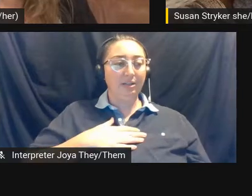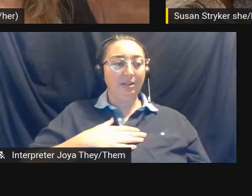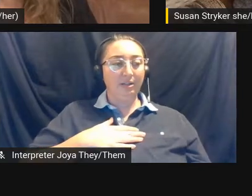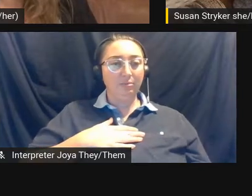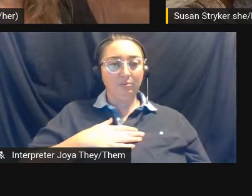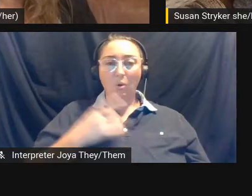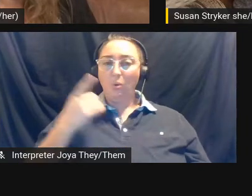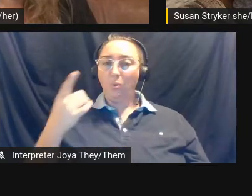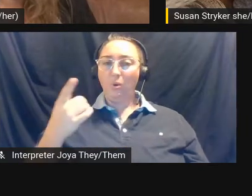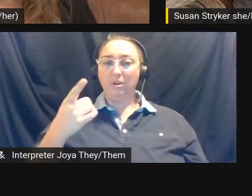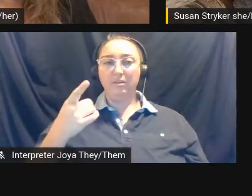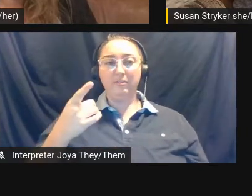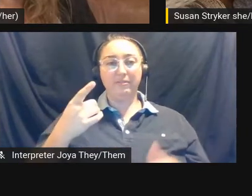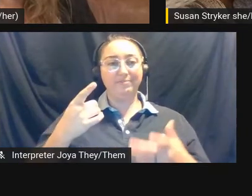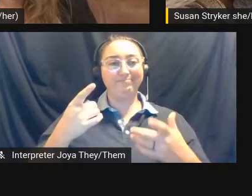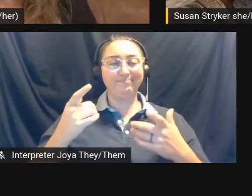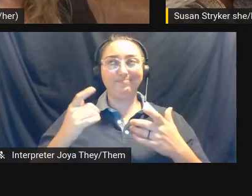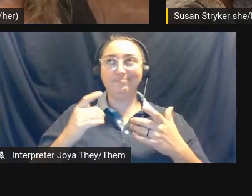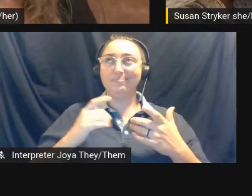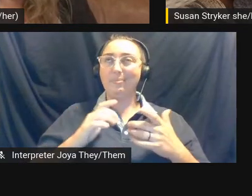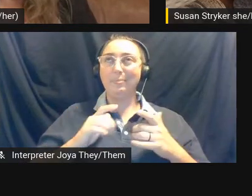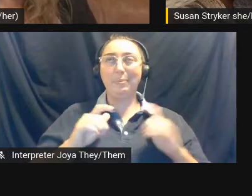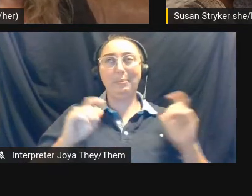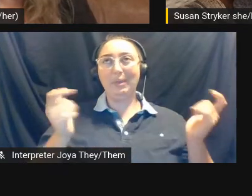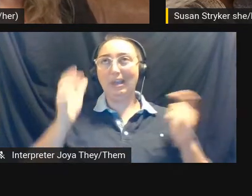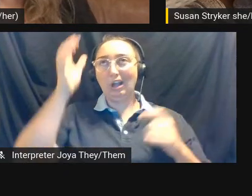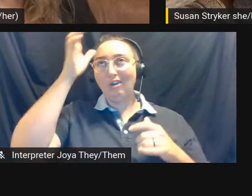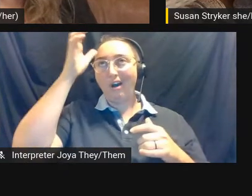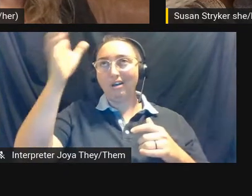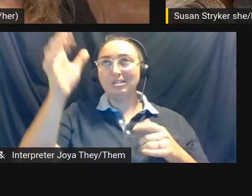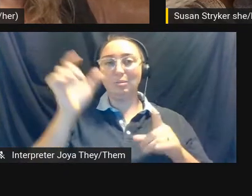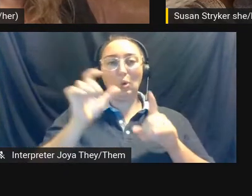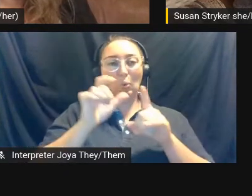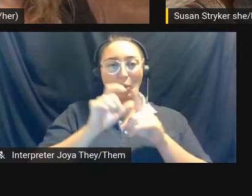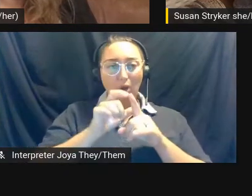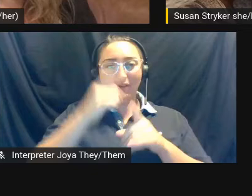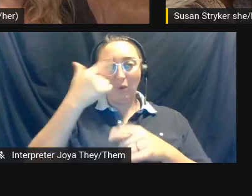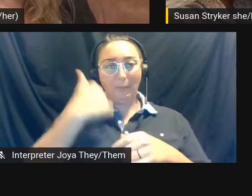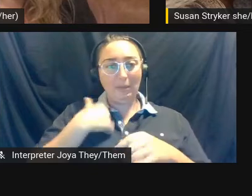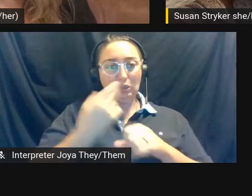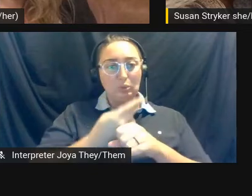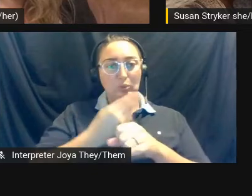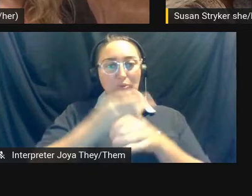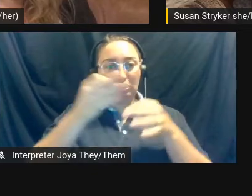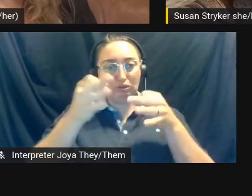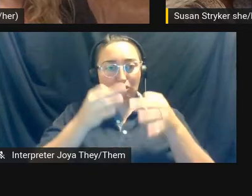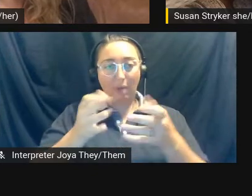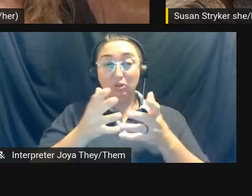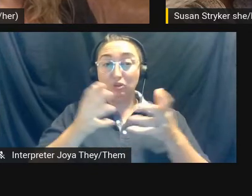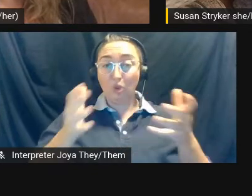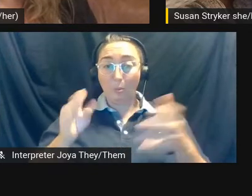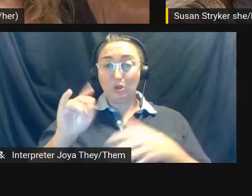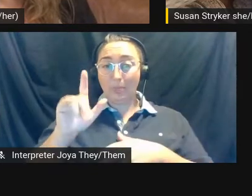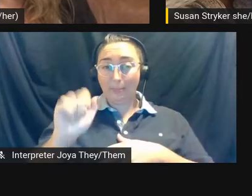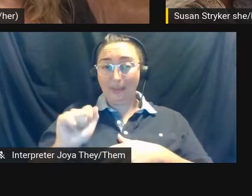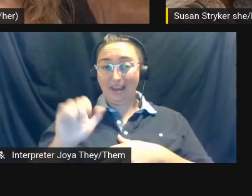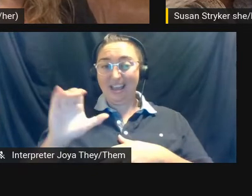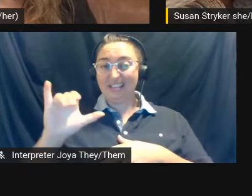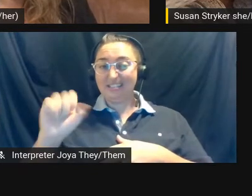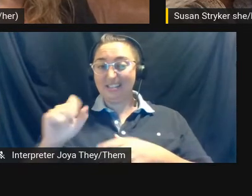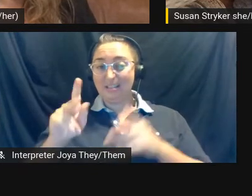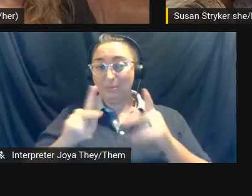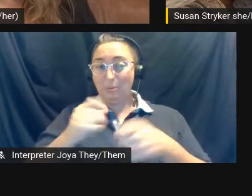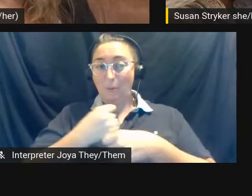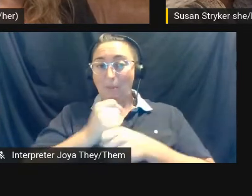overarching words for me to describe so much of the media that cis people have created about trans people